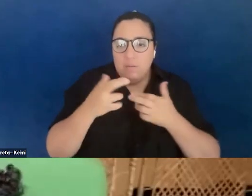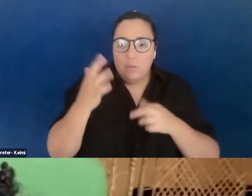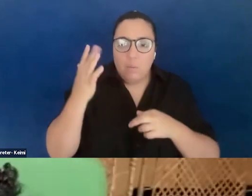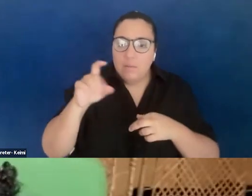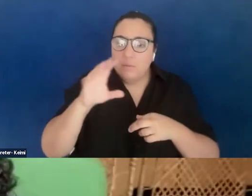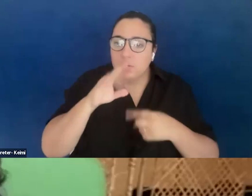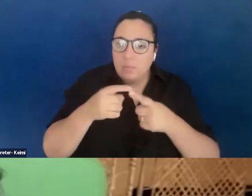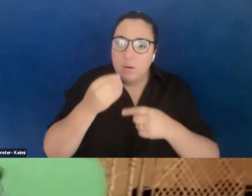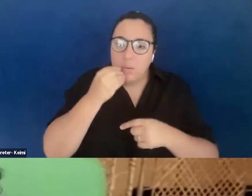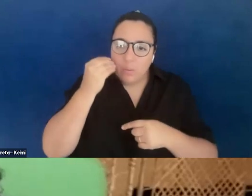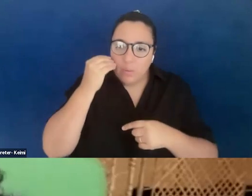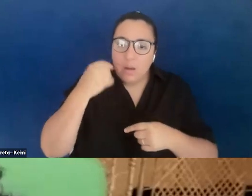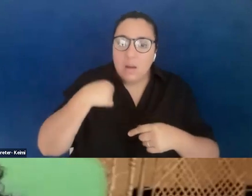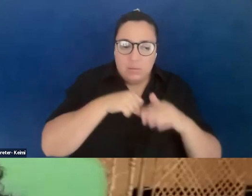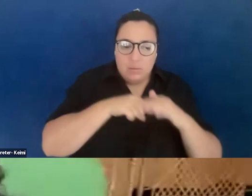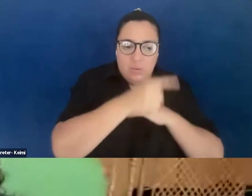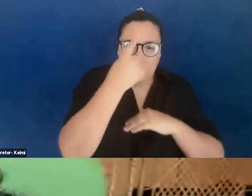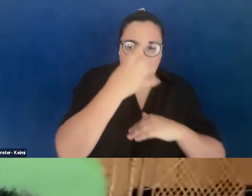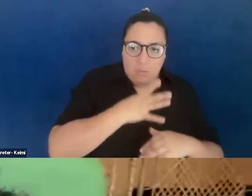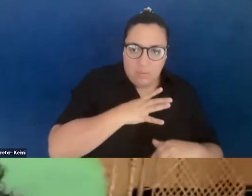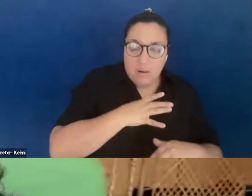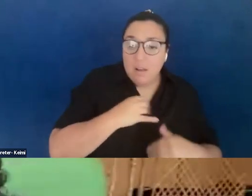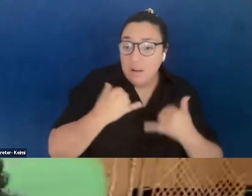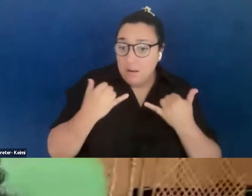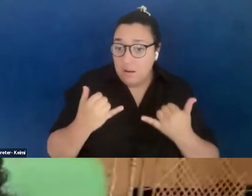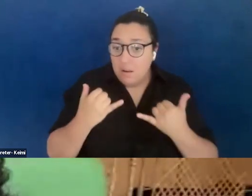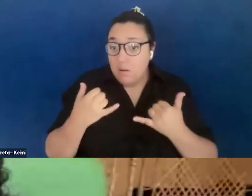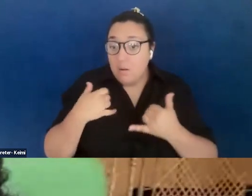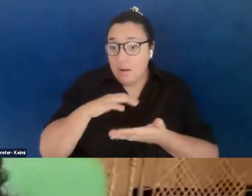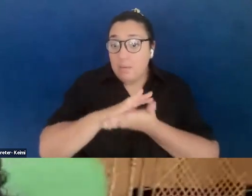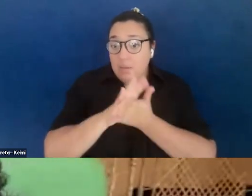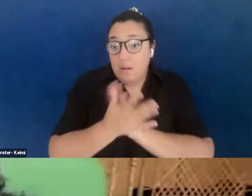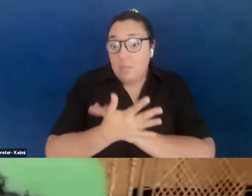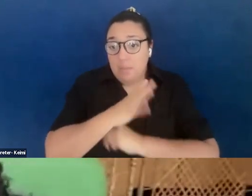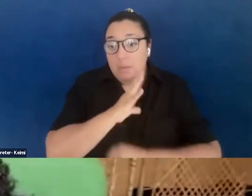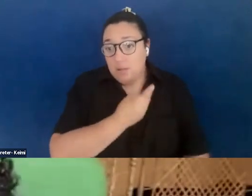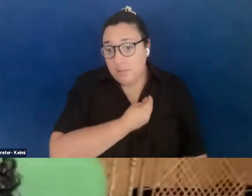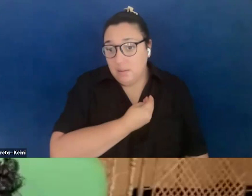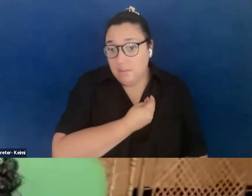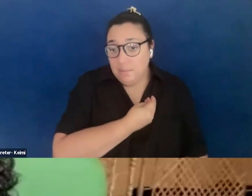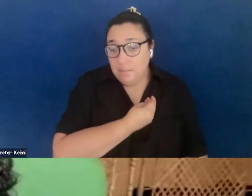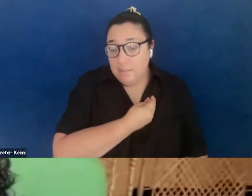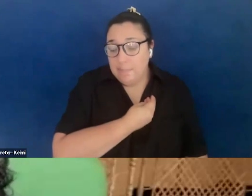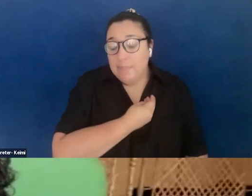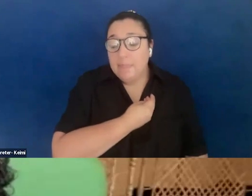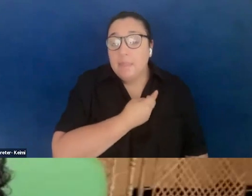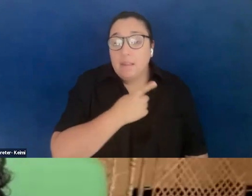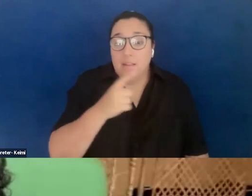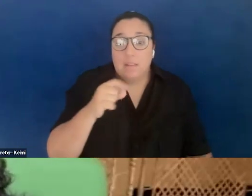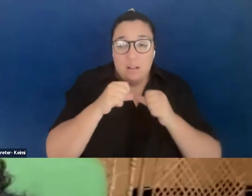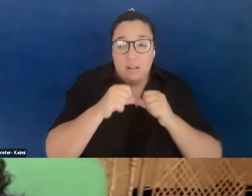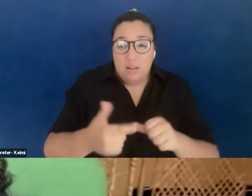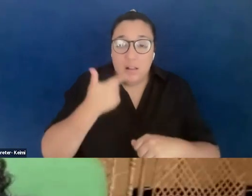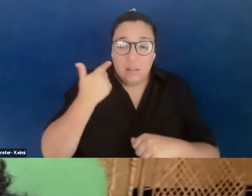I was born a Black woman, and now I am become a Palestinian. Against the relentless laughter of evil,